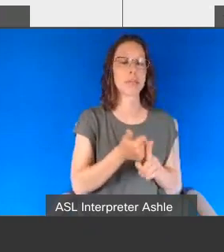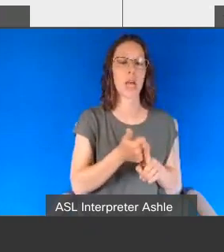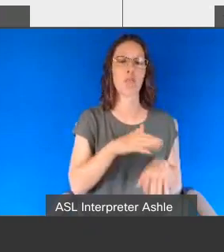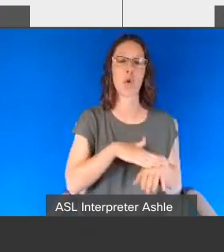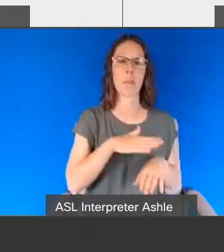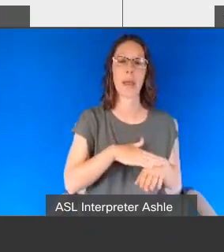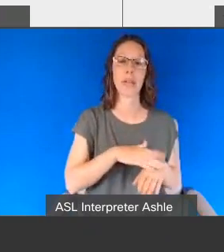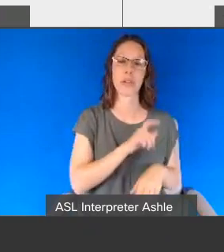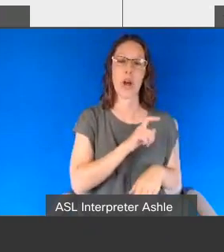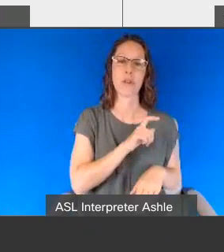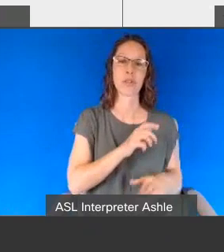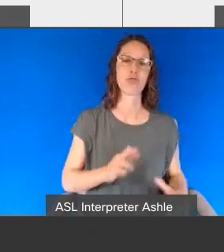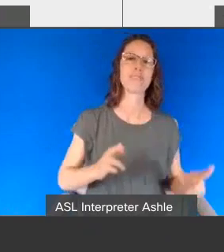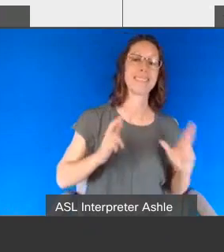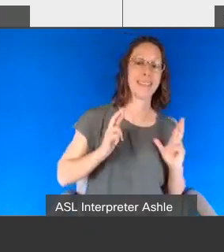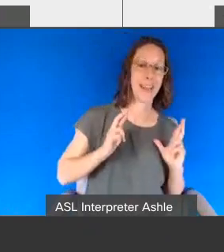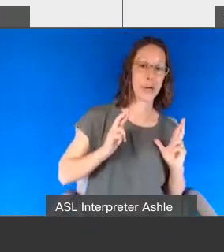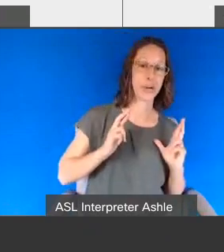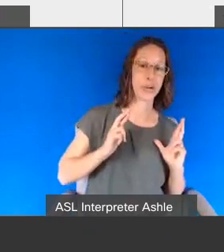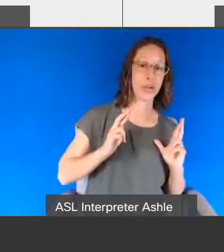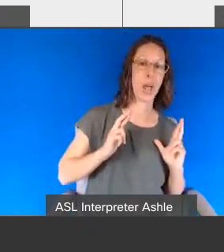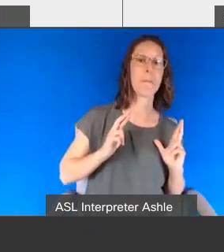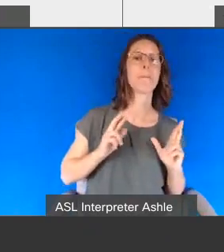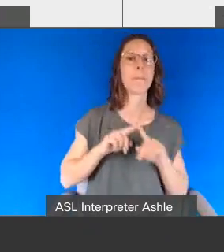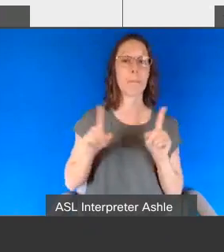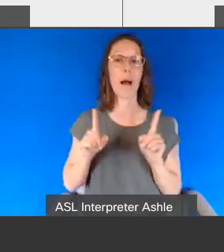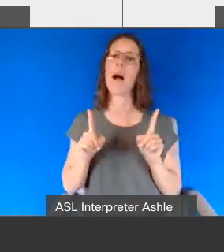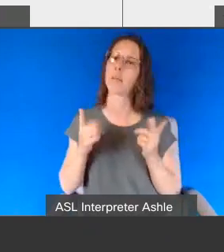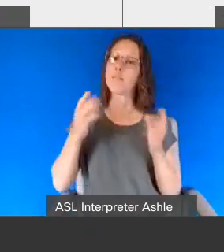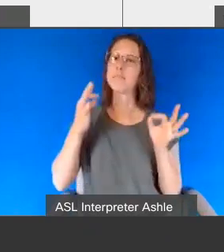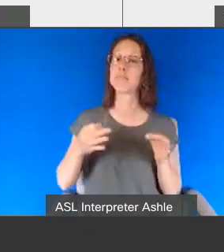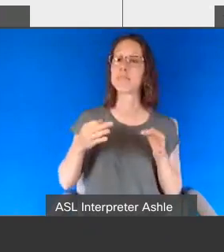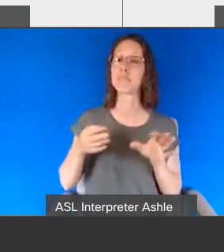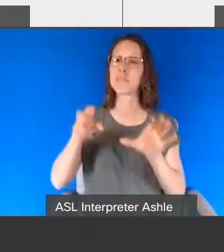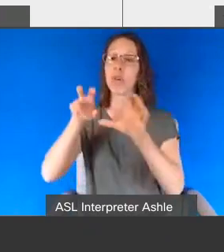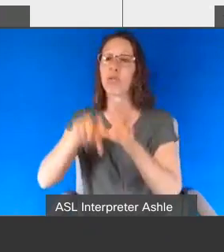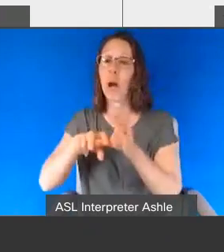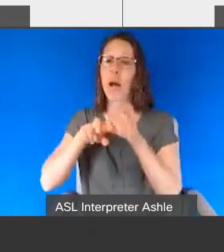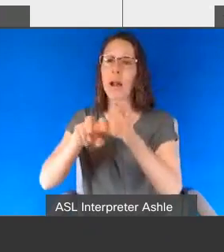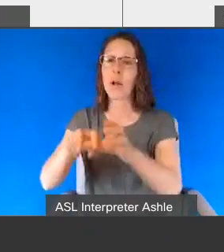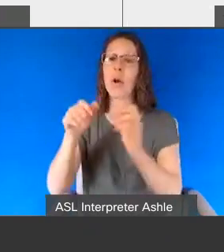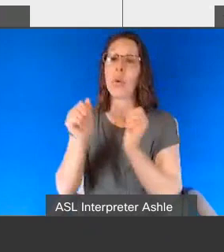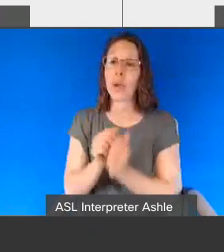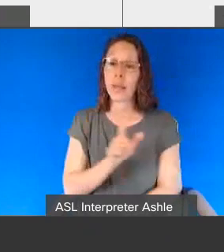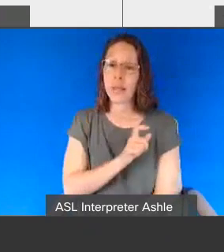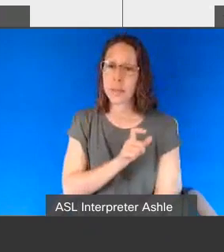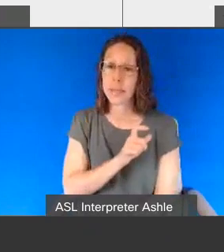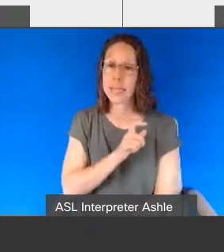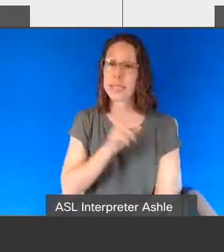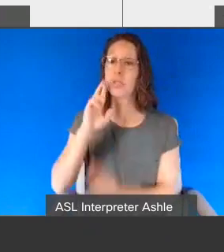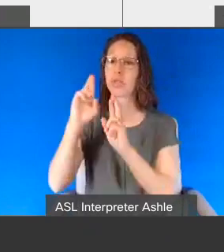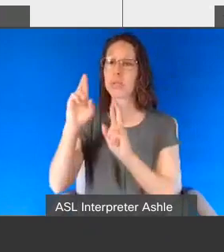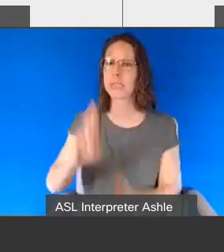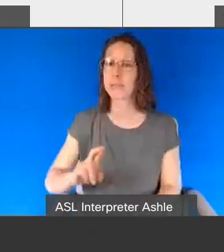and they ride along with the police to respond to certain situations if